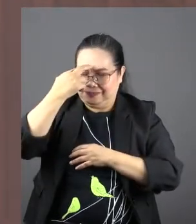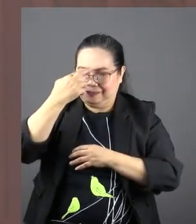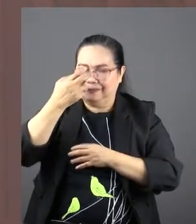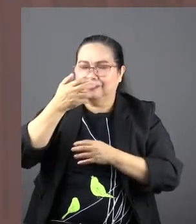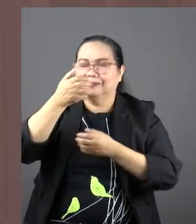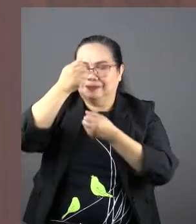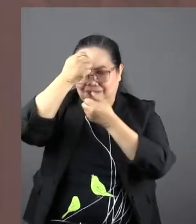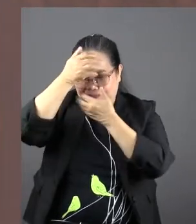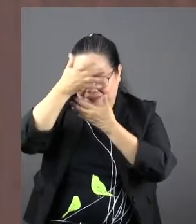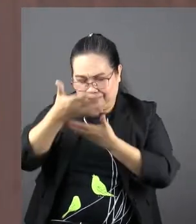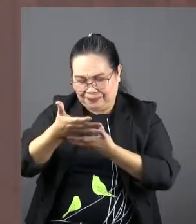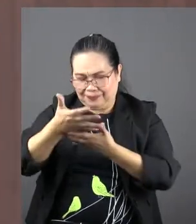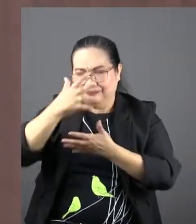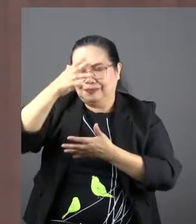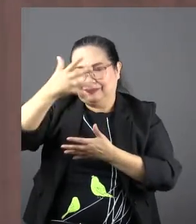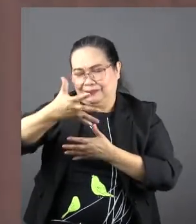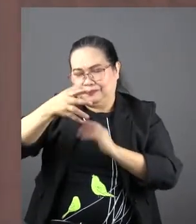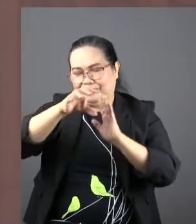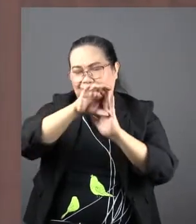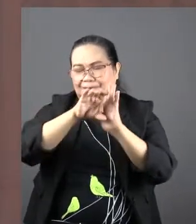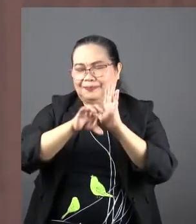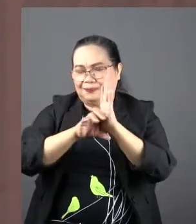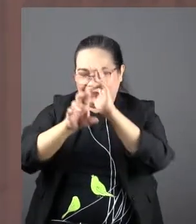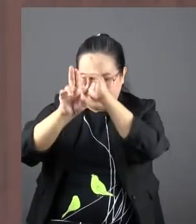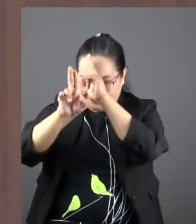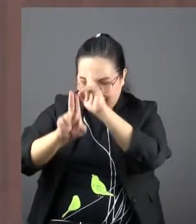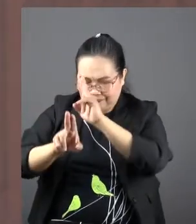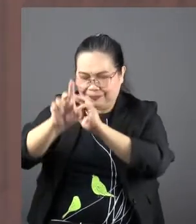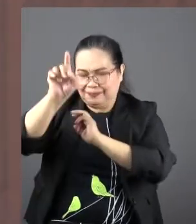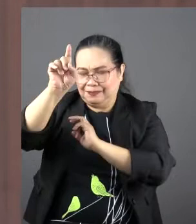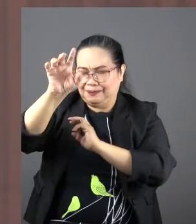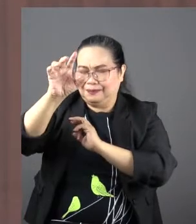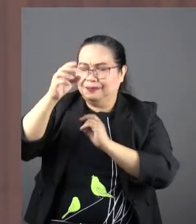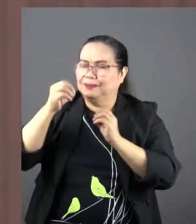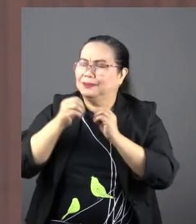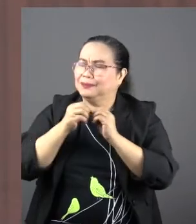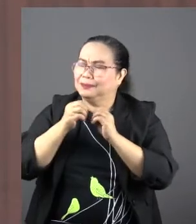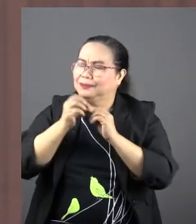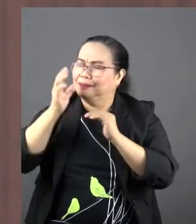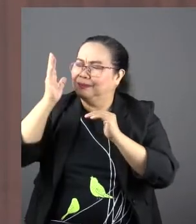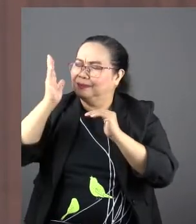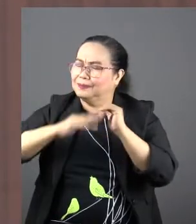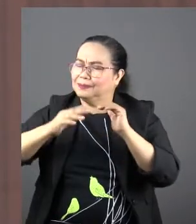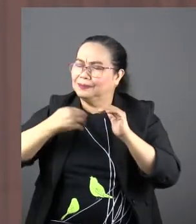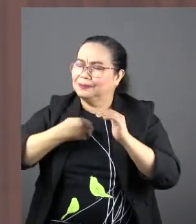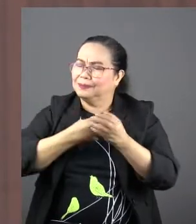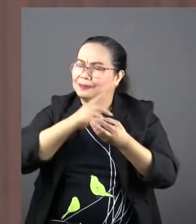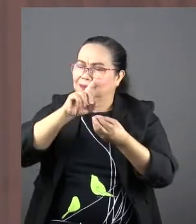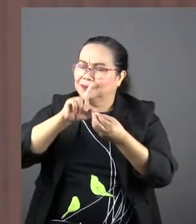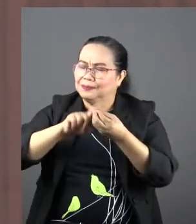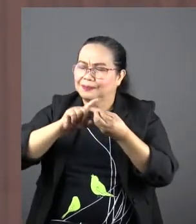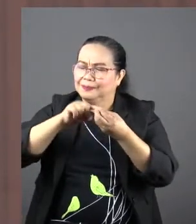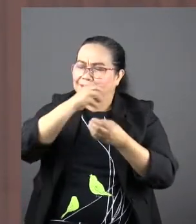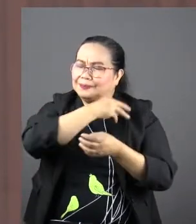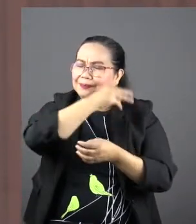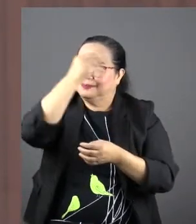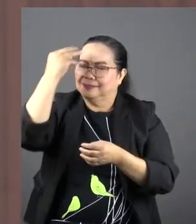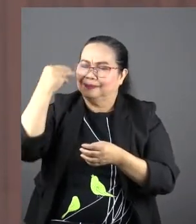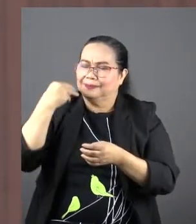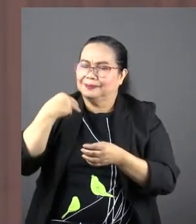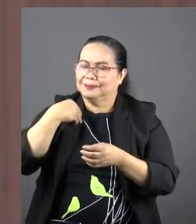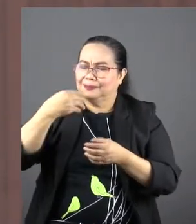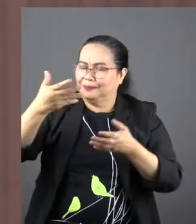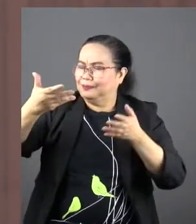commandment is honoring to you. Above all, Father, as we talk about Mary, we will realize she never pointed to